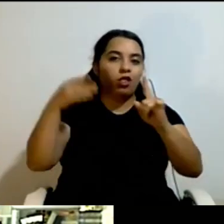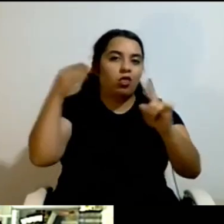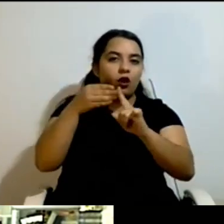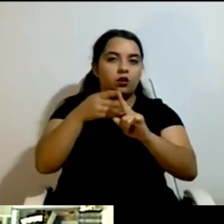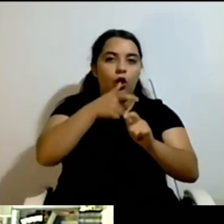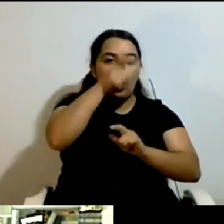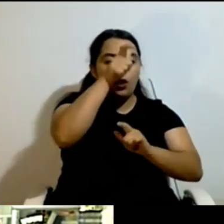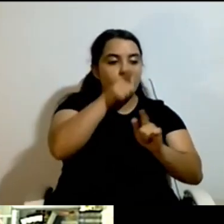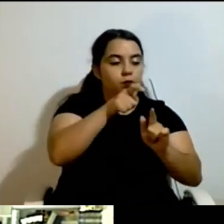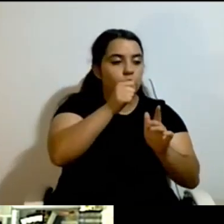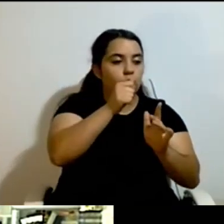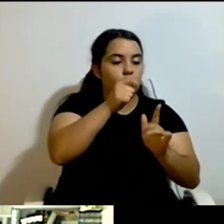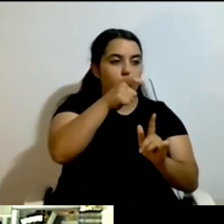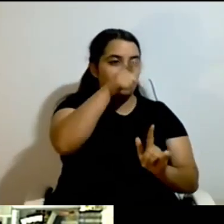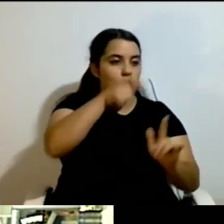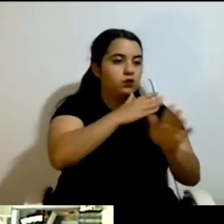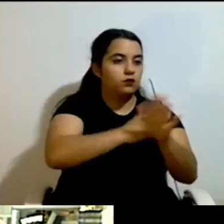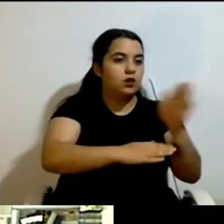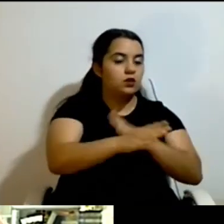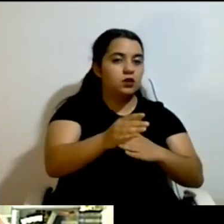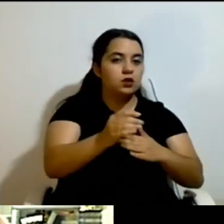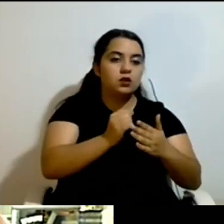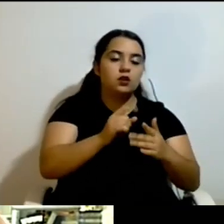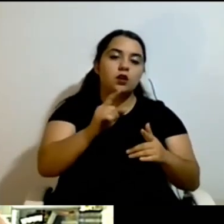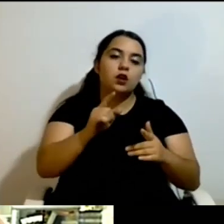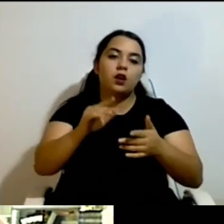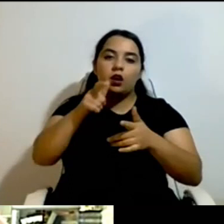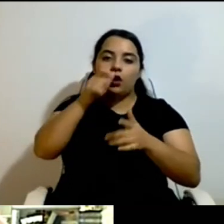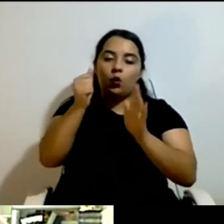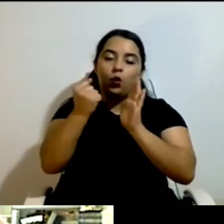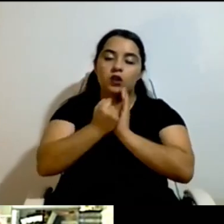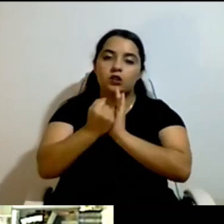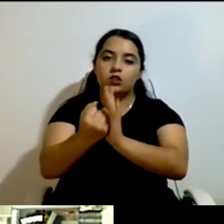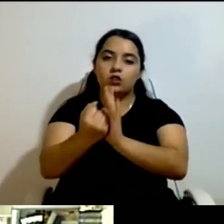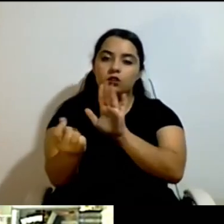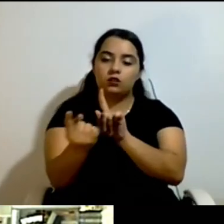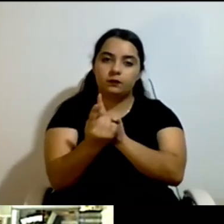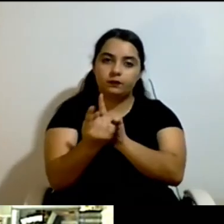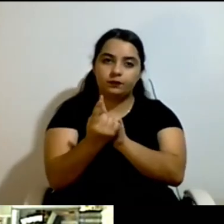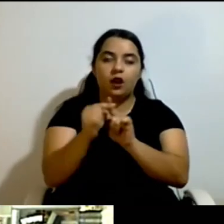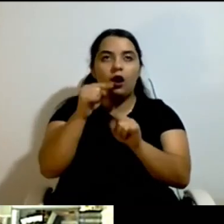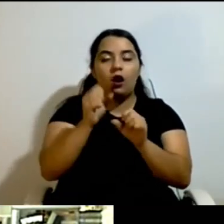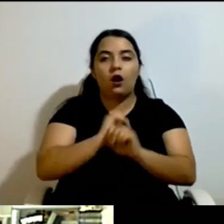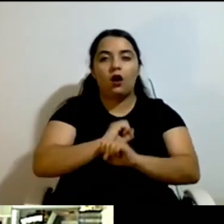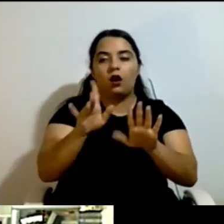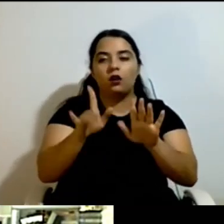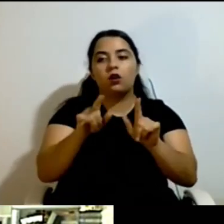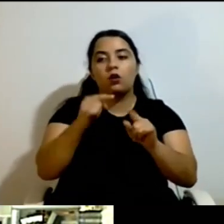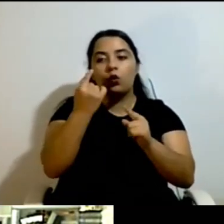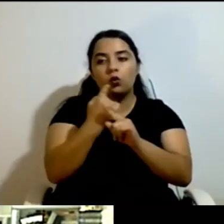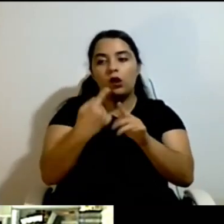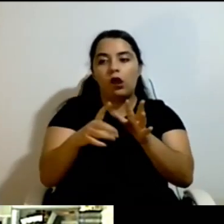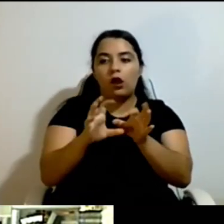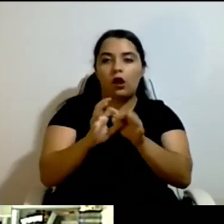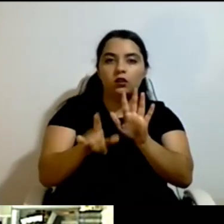Legal, totally. there are lots of things that you have to think about when you do such a contract. But even the